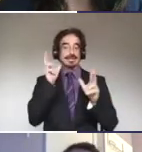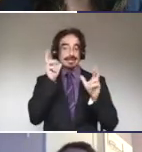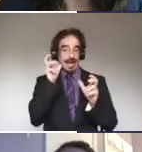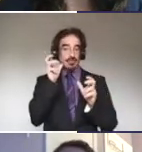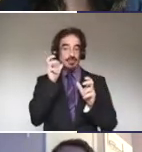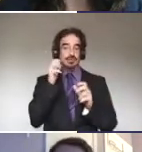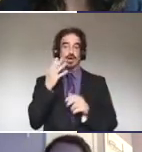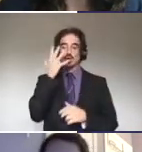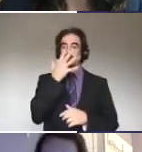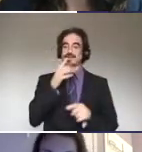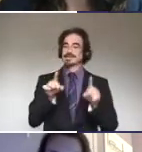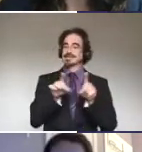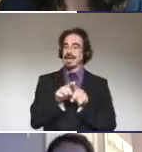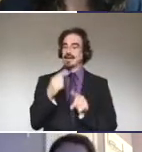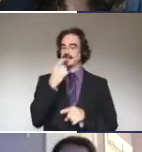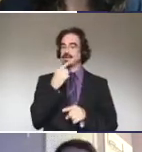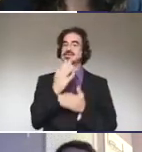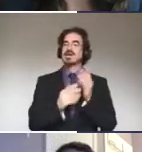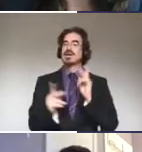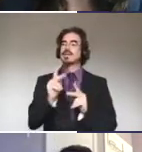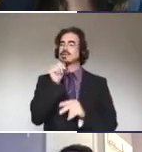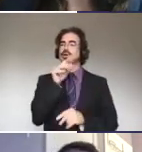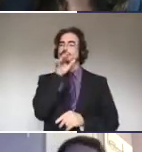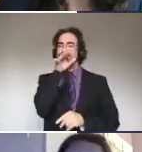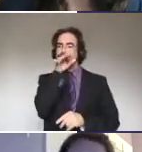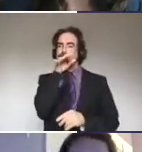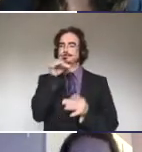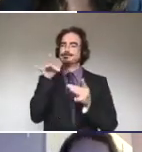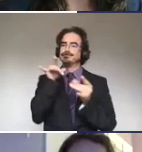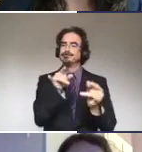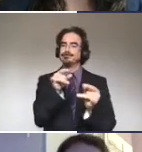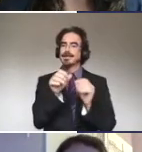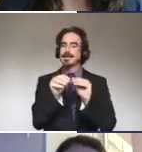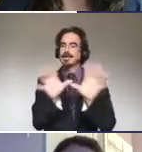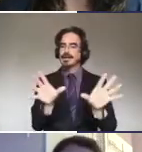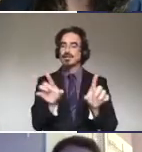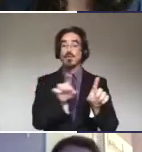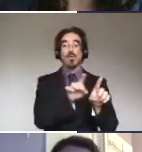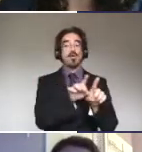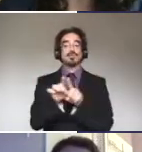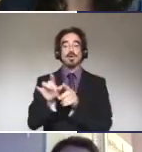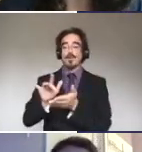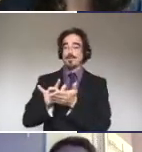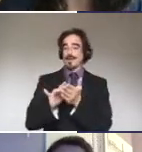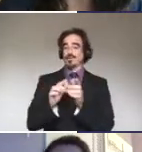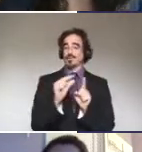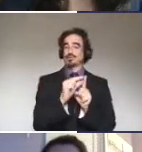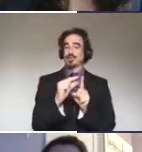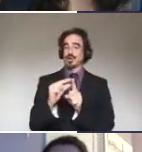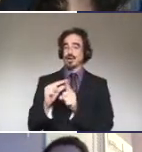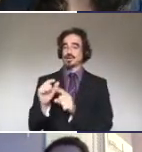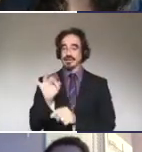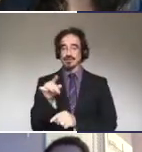Some people don't enunciate as well. And then medical terminology, if you are trying to explain to a client